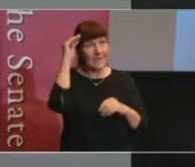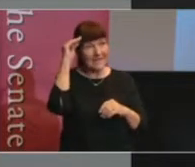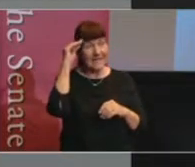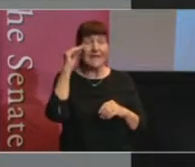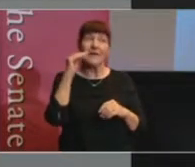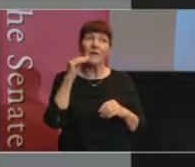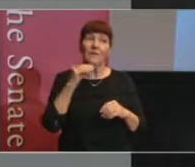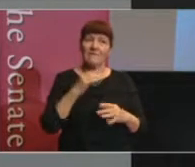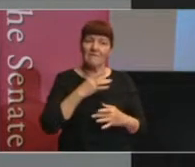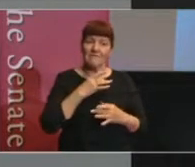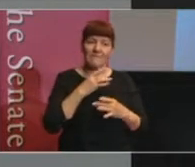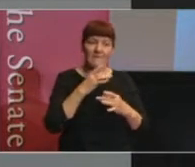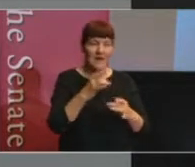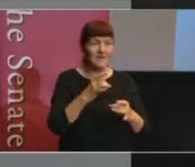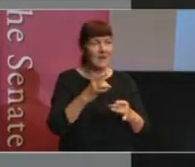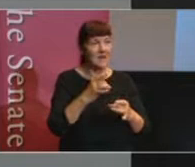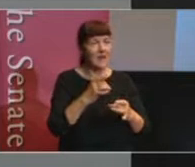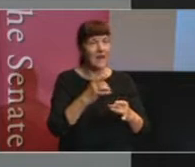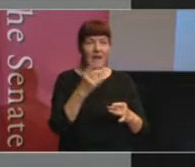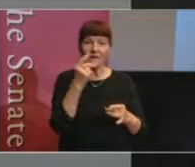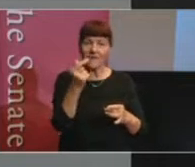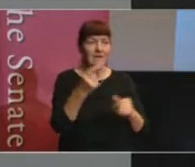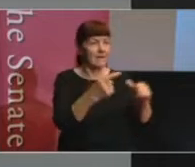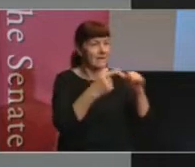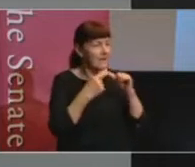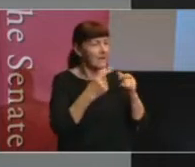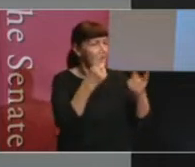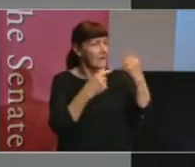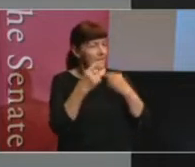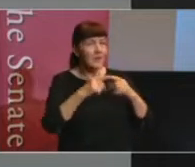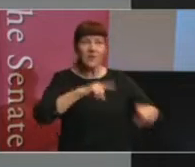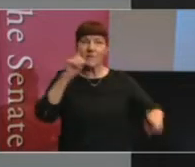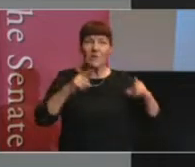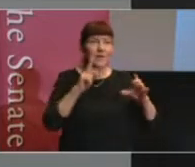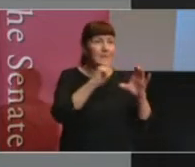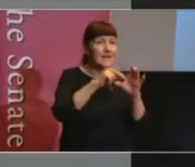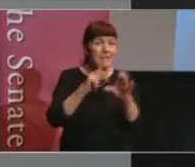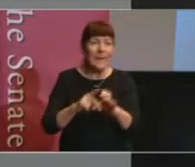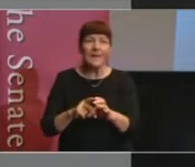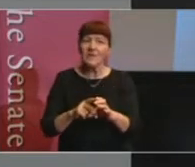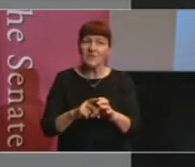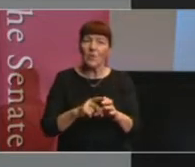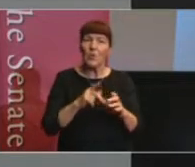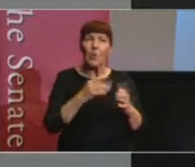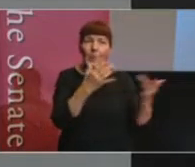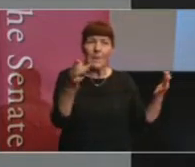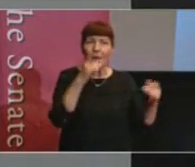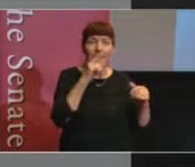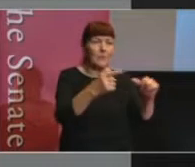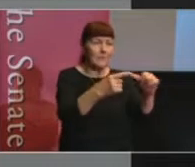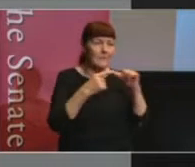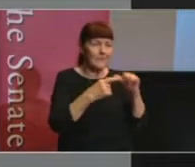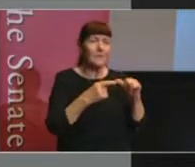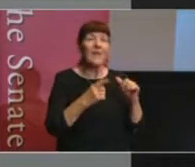So immediately getting diversity of participation. Participation rates really, really high. Even though legislative